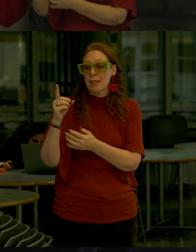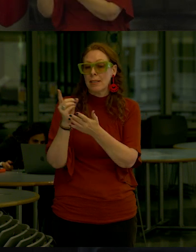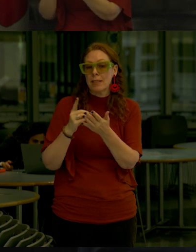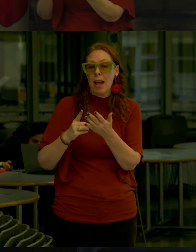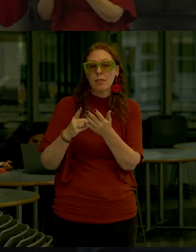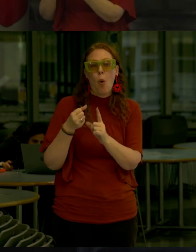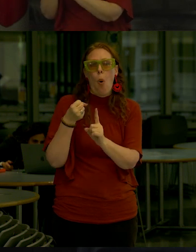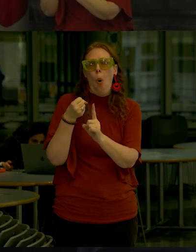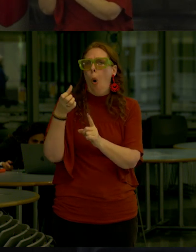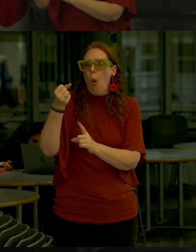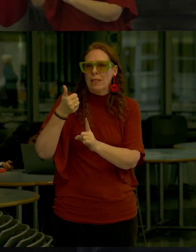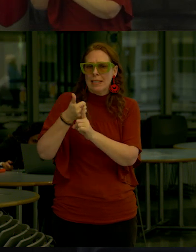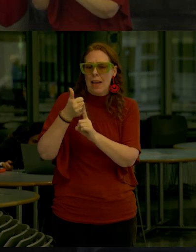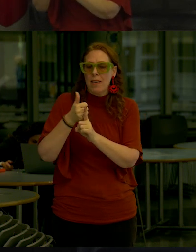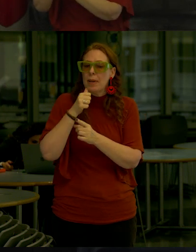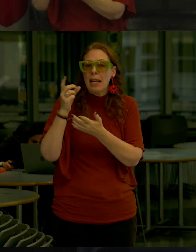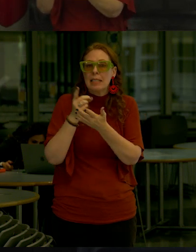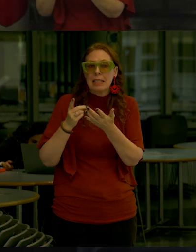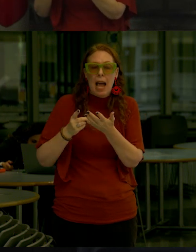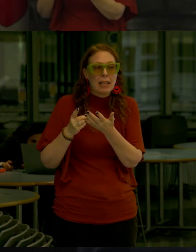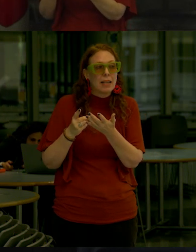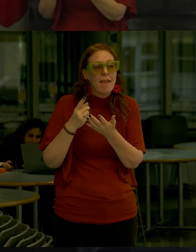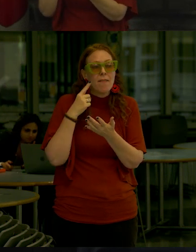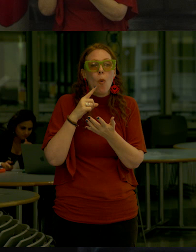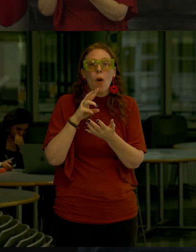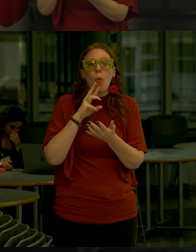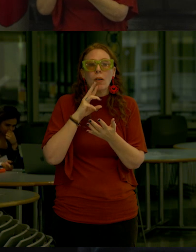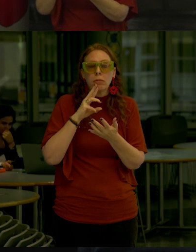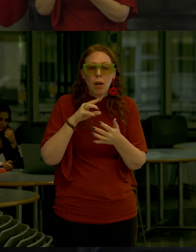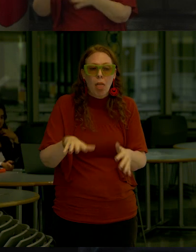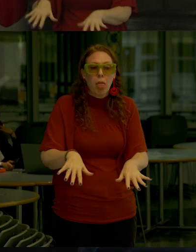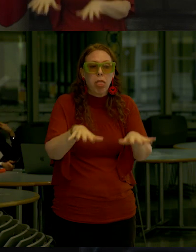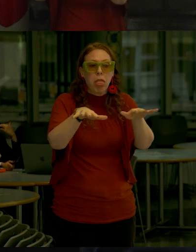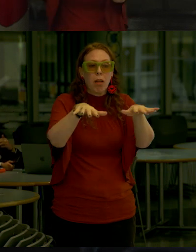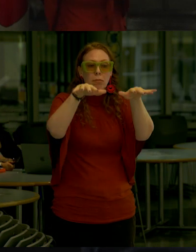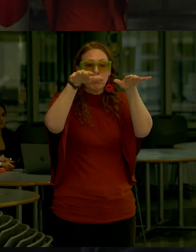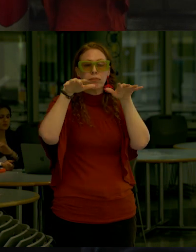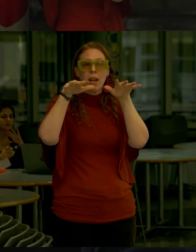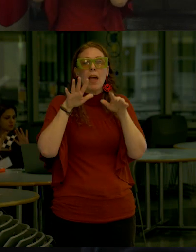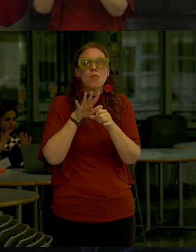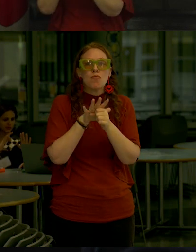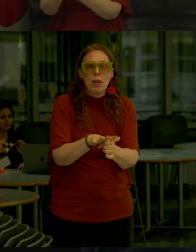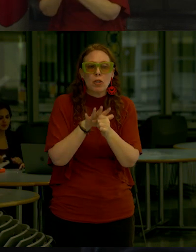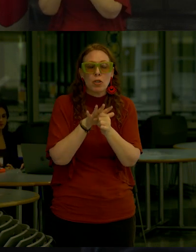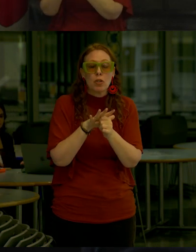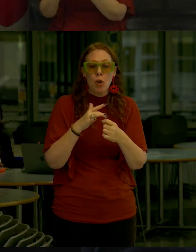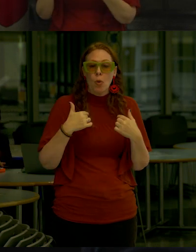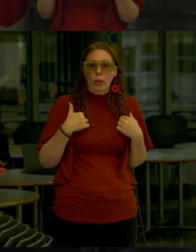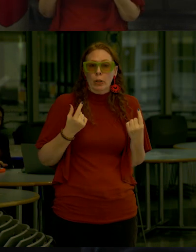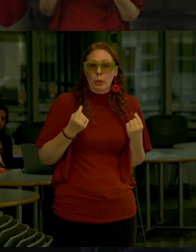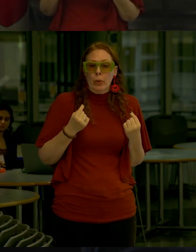to hold itself but it's not designed to hold flood waters and hydrostatic pressure so what we're doing